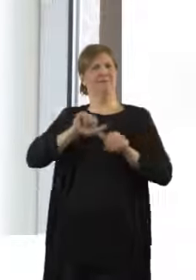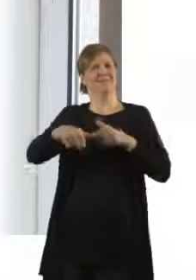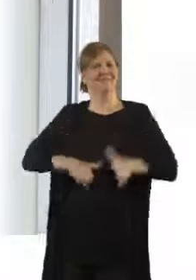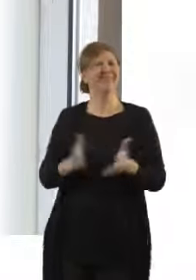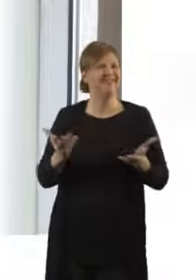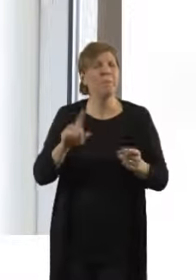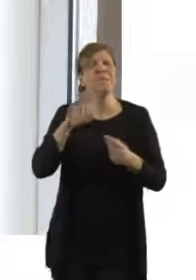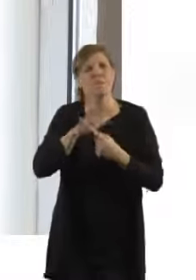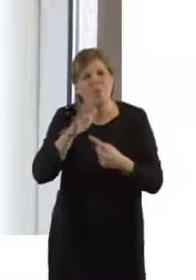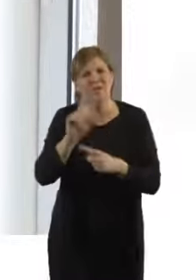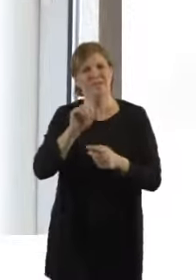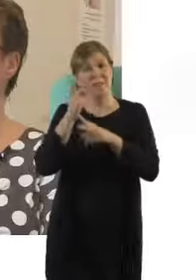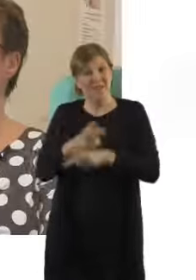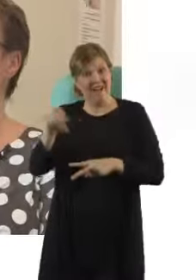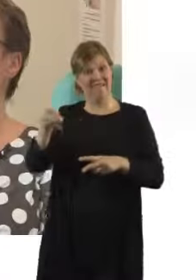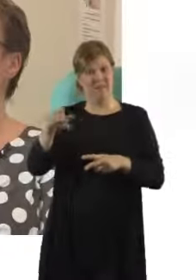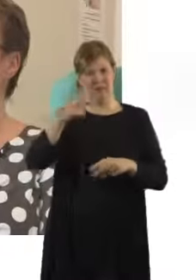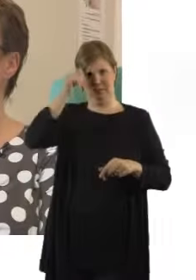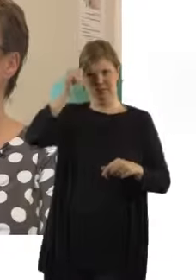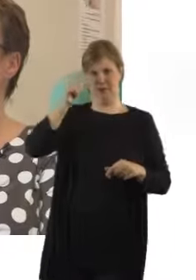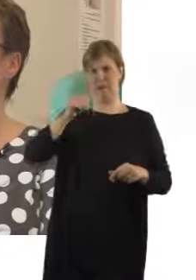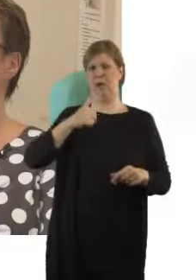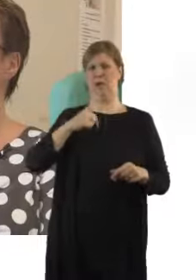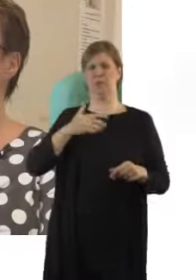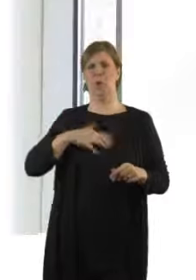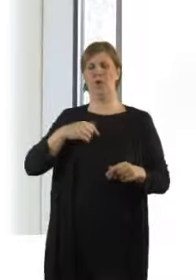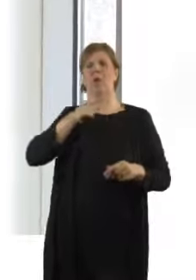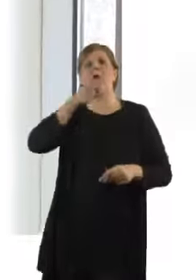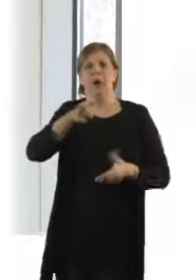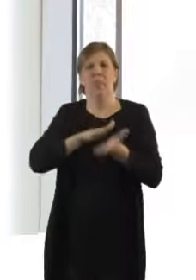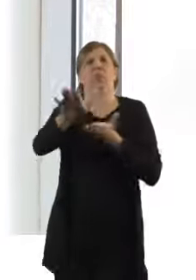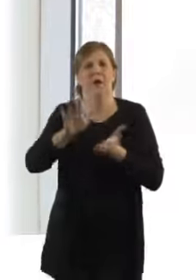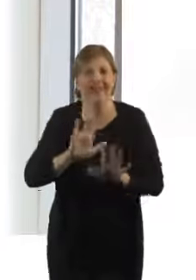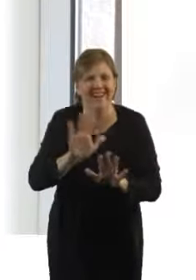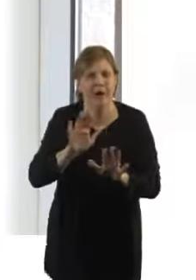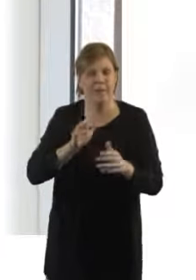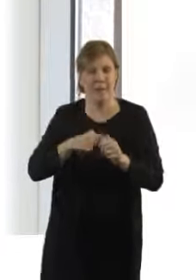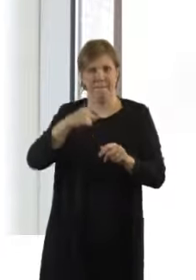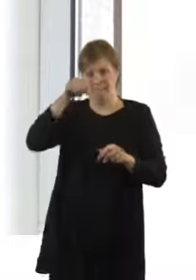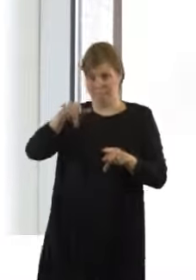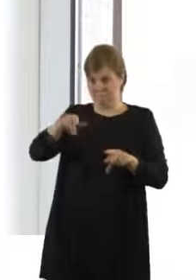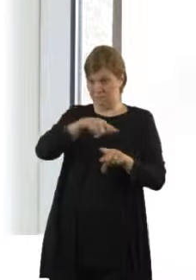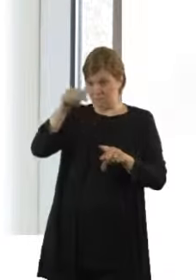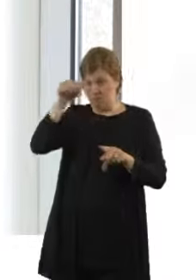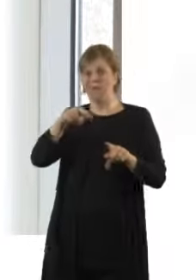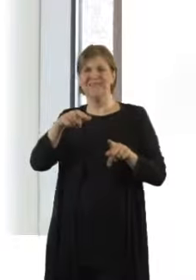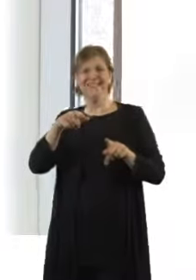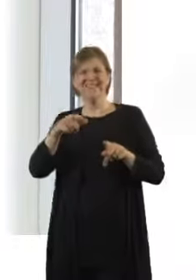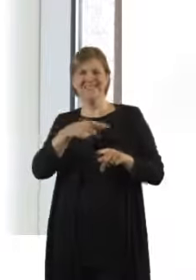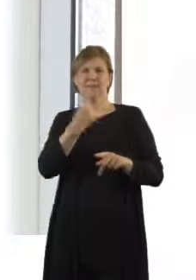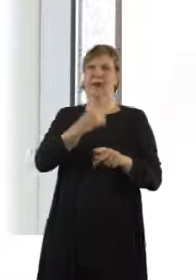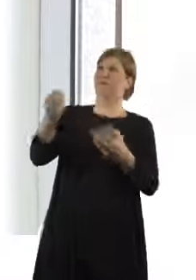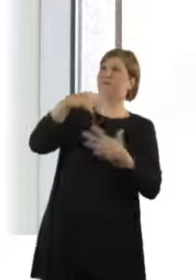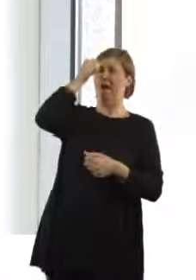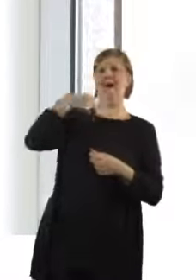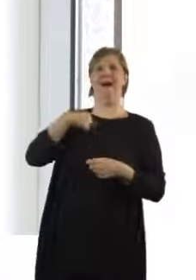and doesn't blurt out what they're having until she's discovered herself, and that's important. It is policy within Greater Glasgow and Clyde that babies